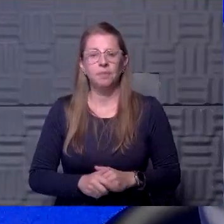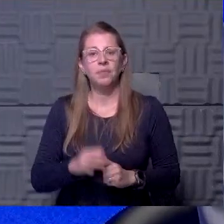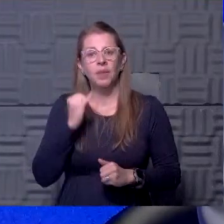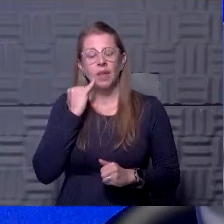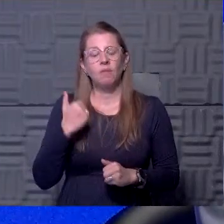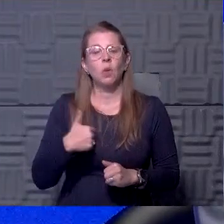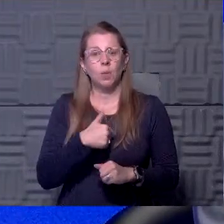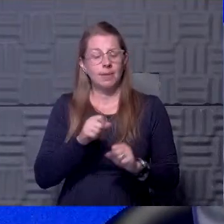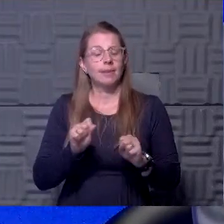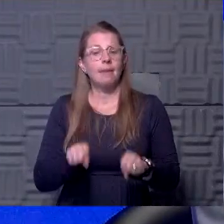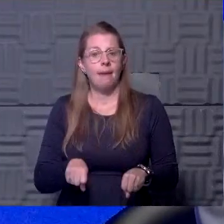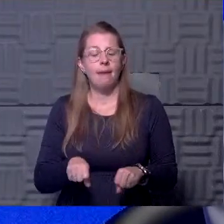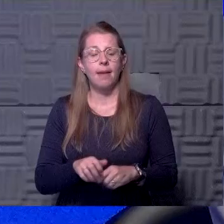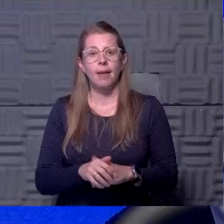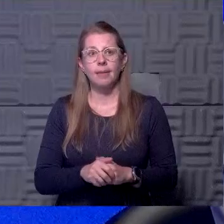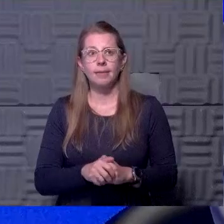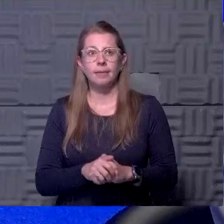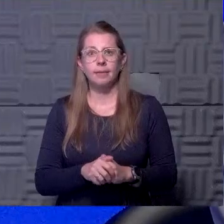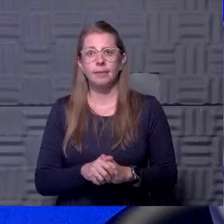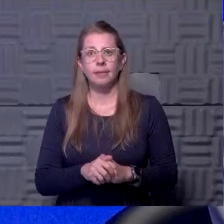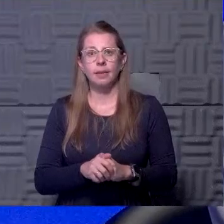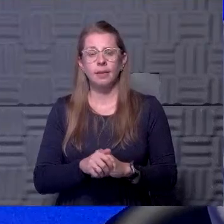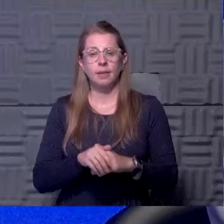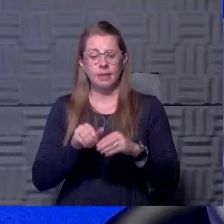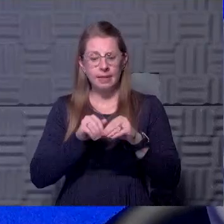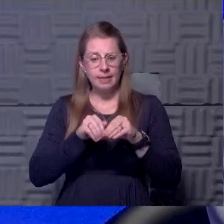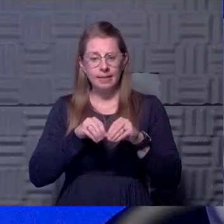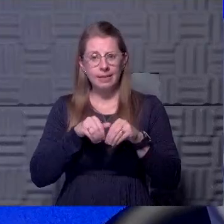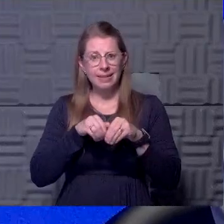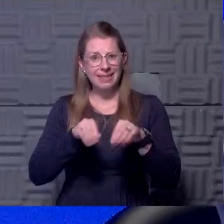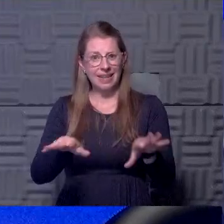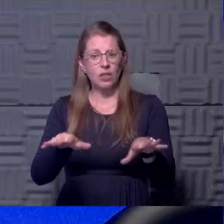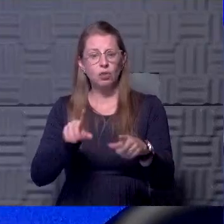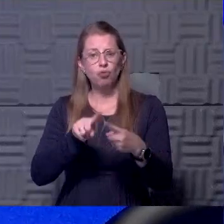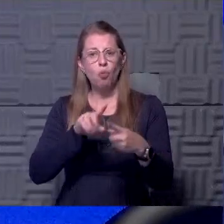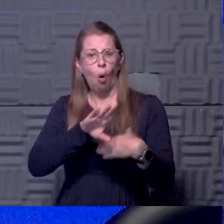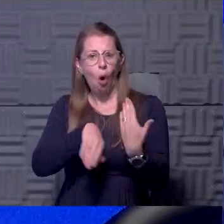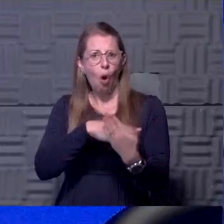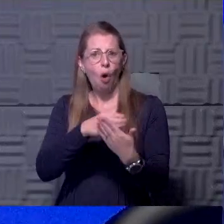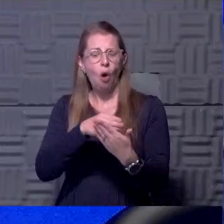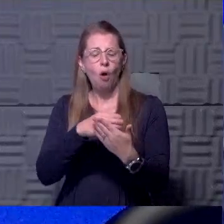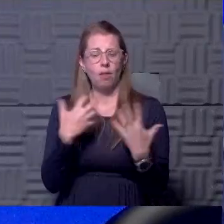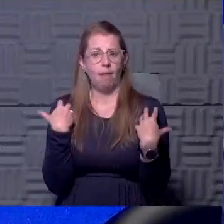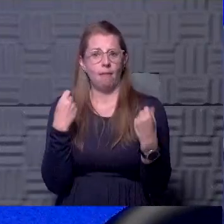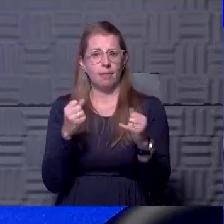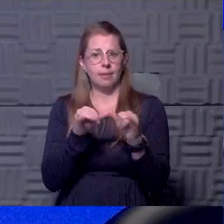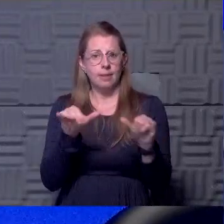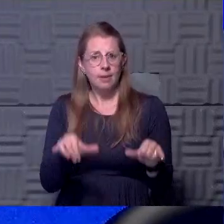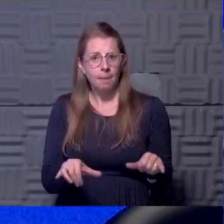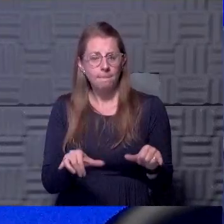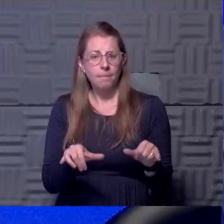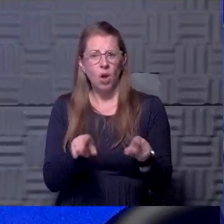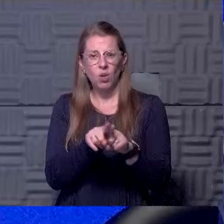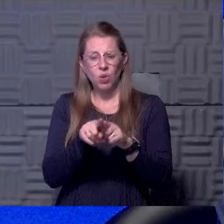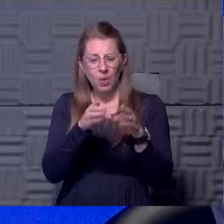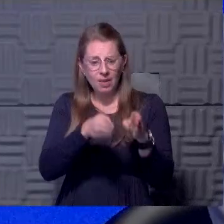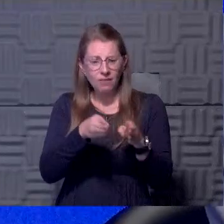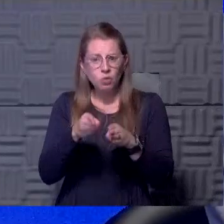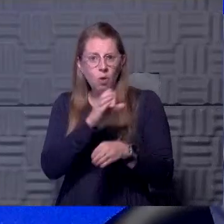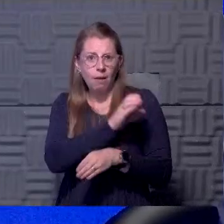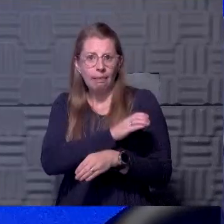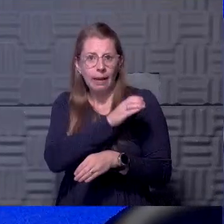if we can get it to all of the health systems and the, um, individual clinics